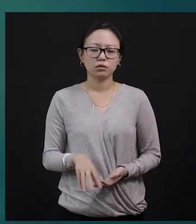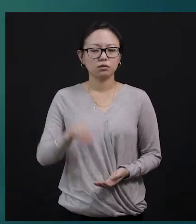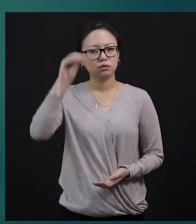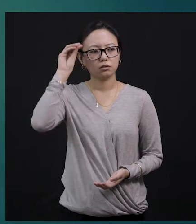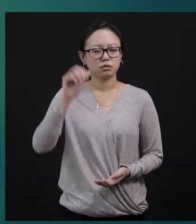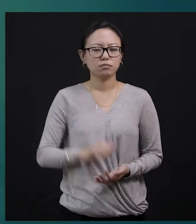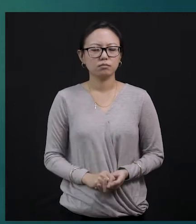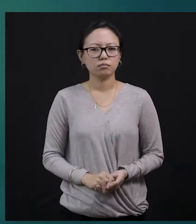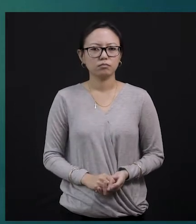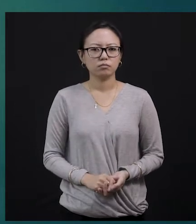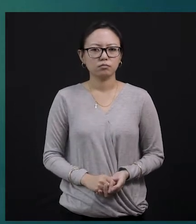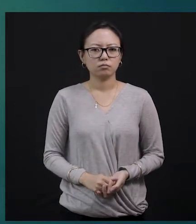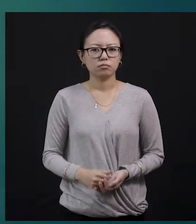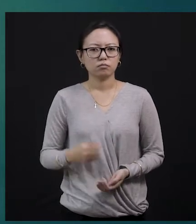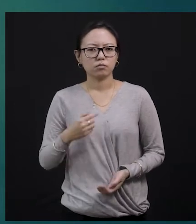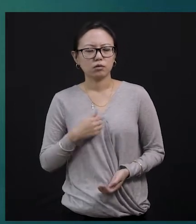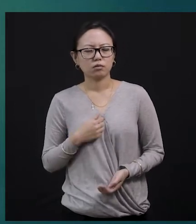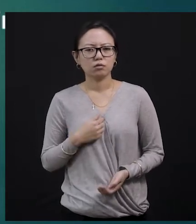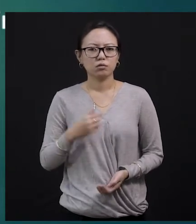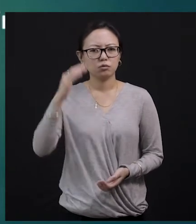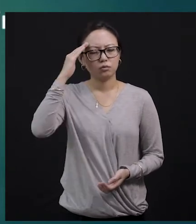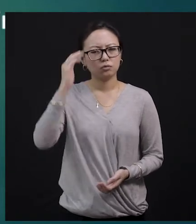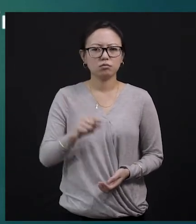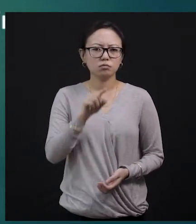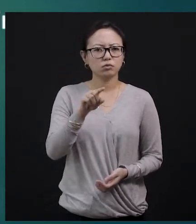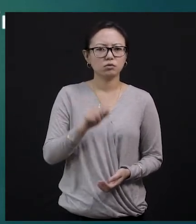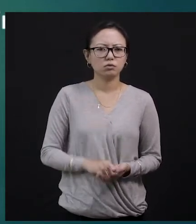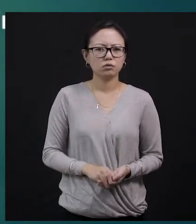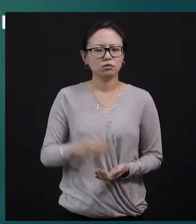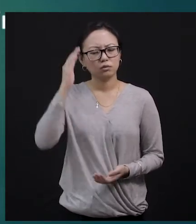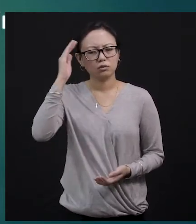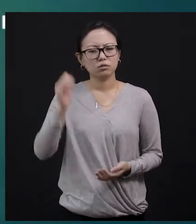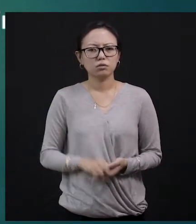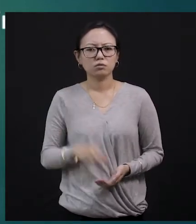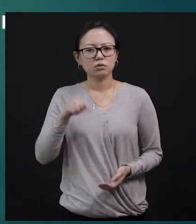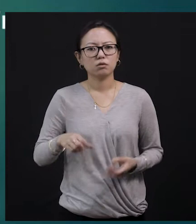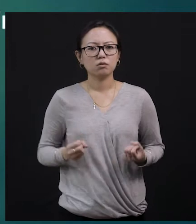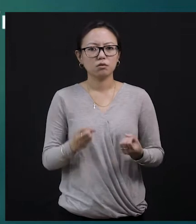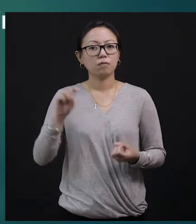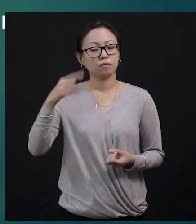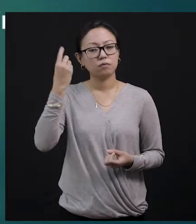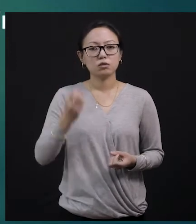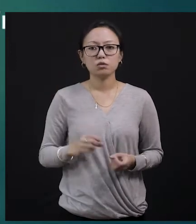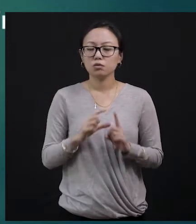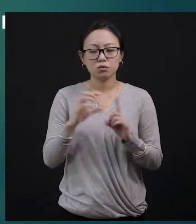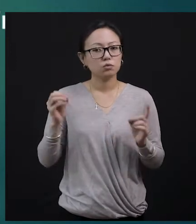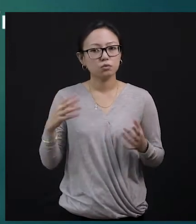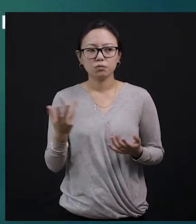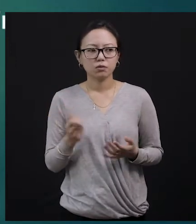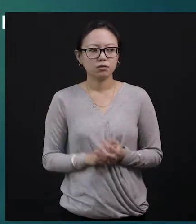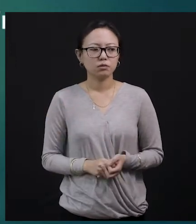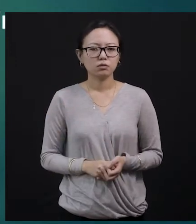I'm sure you know what we are going to do first. And so these are the word meanings that we are going to learn today, okay?